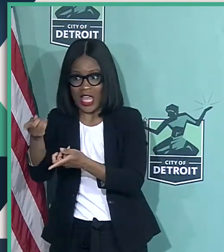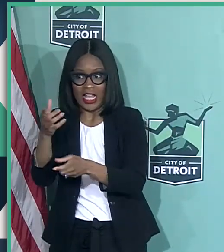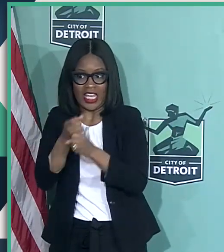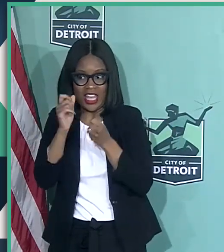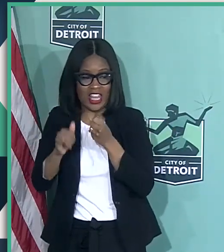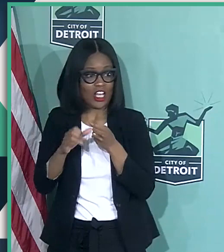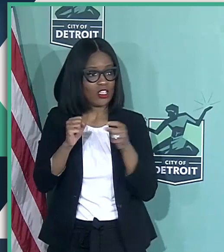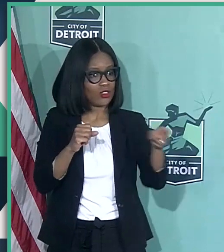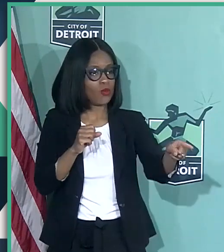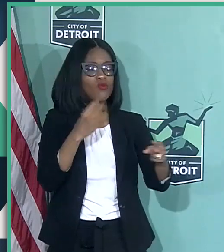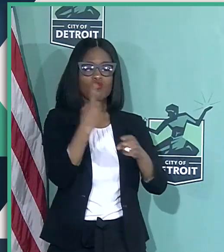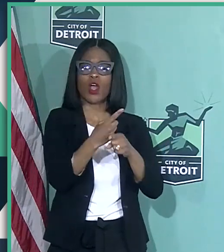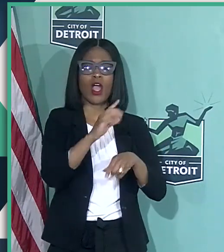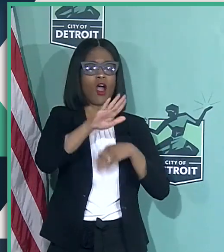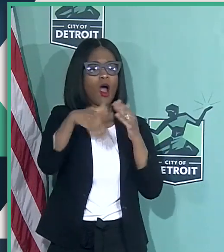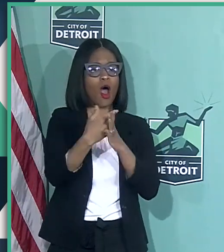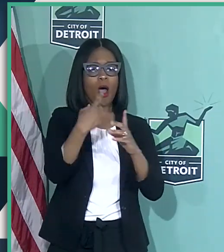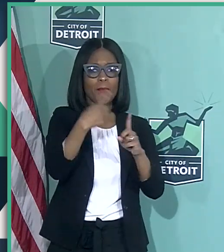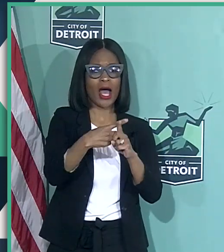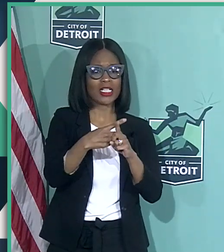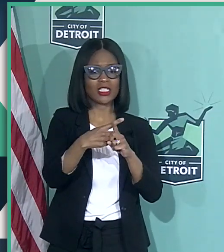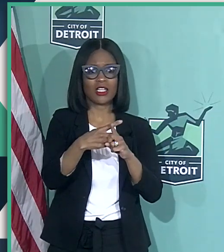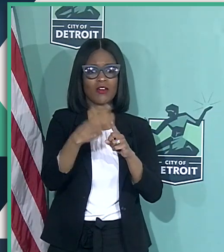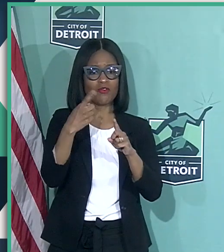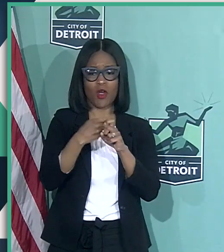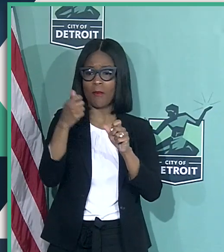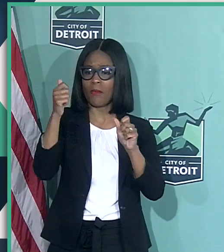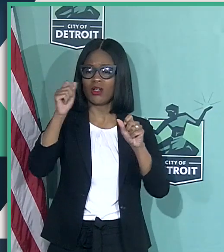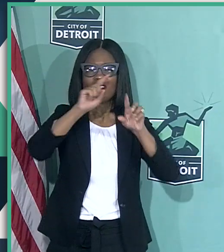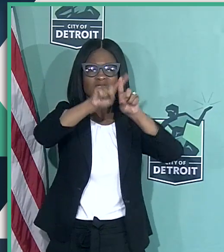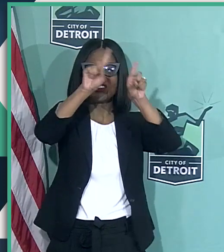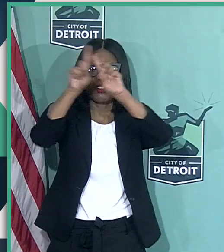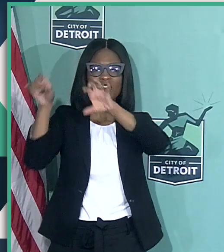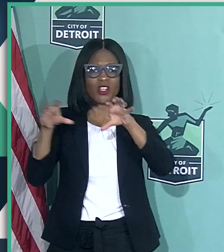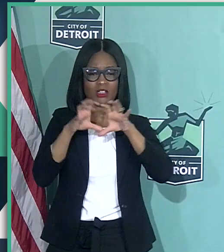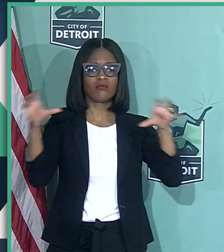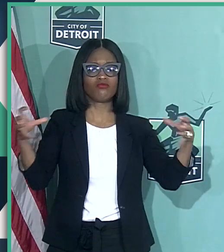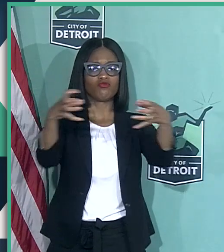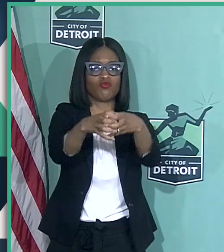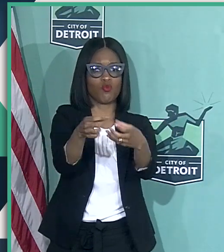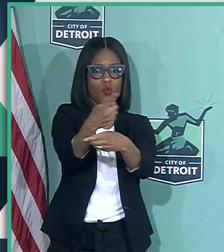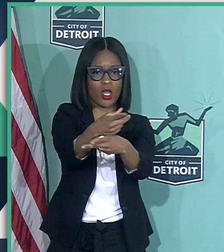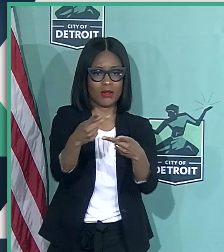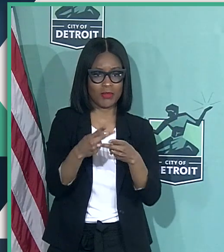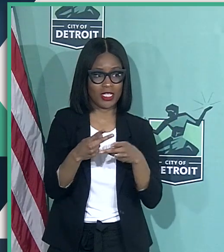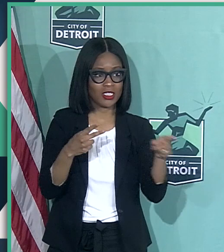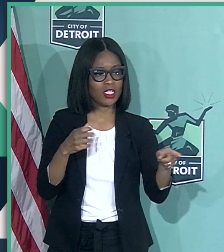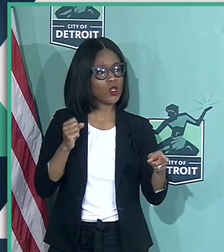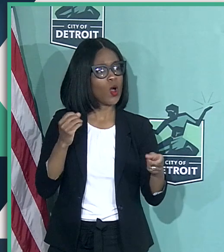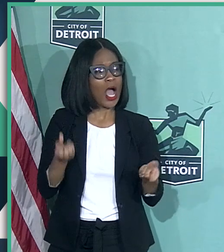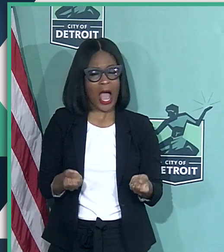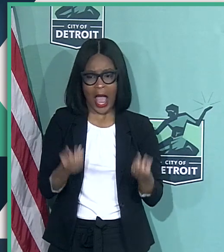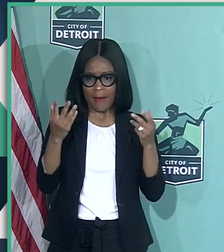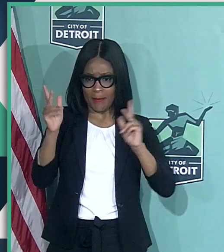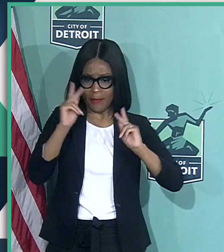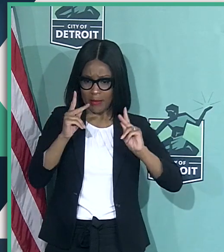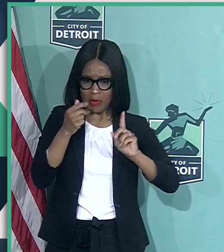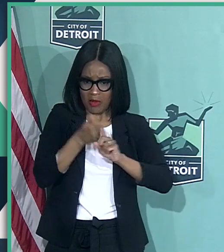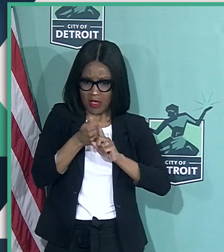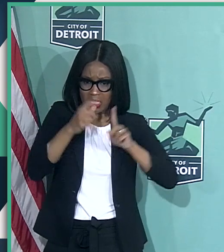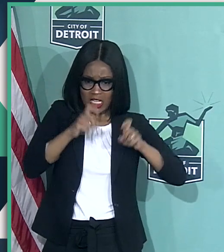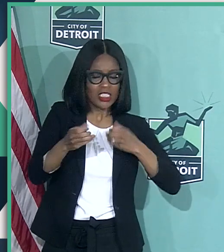All right. All positives from all sources go to one central state database. Okay. And in terms of figuring out how many people have been tested, whether positive or